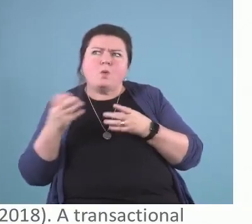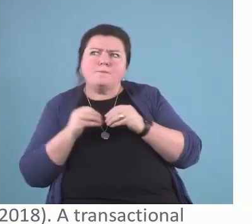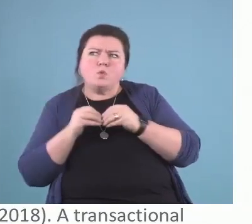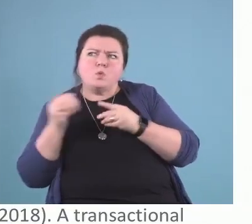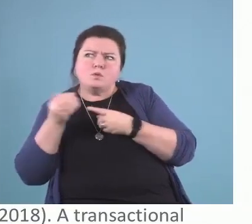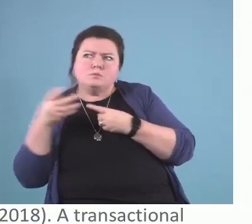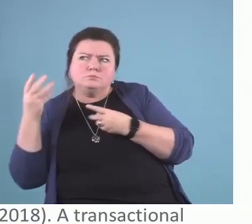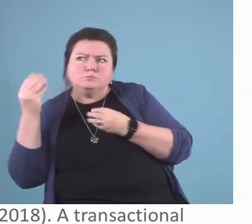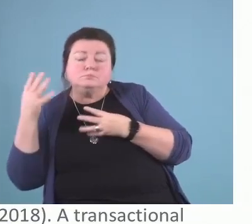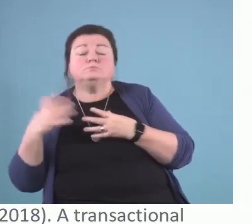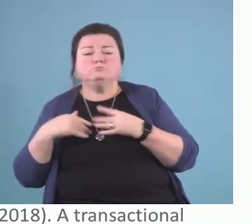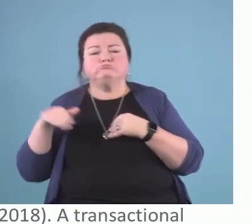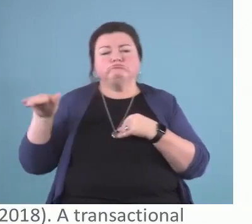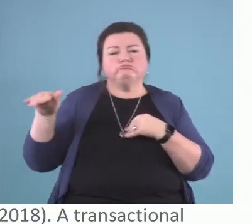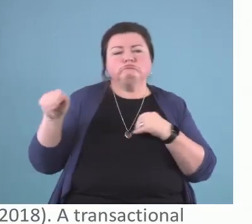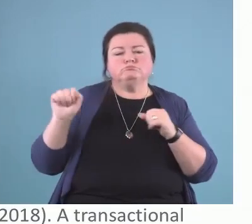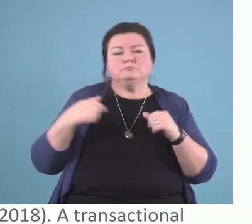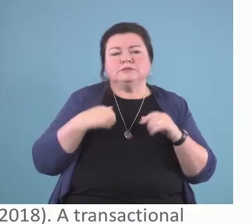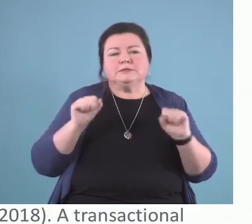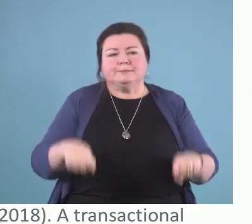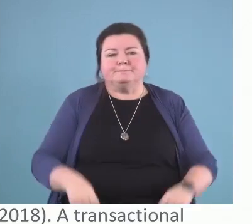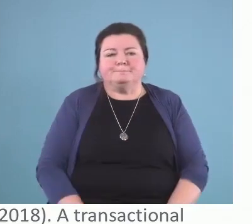think we have a few minutes for questions here.